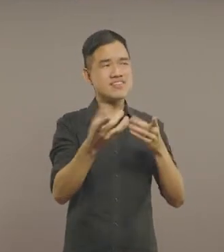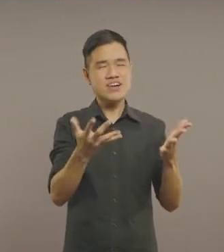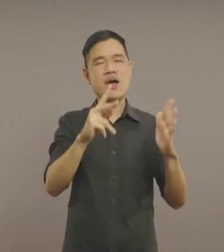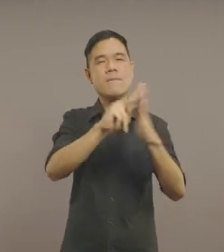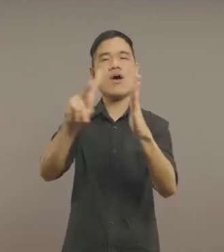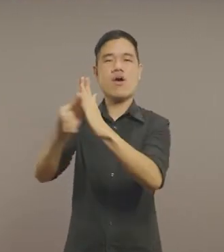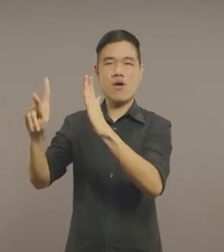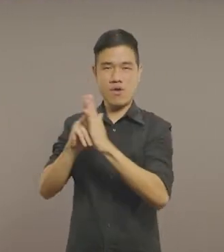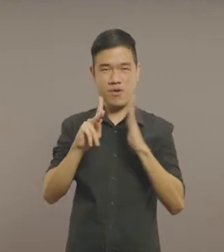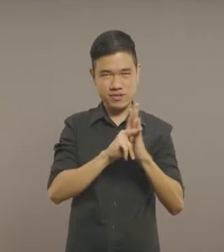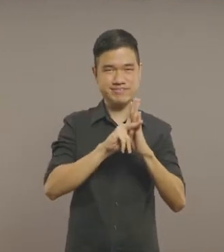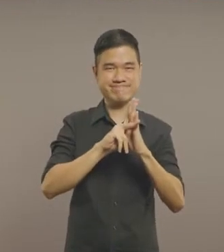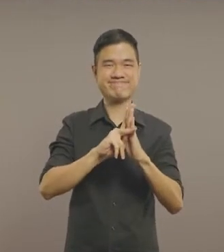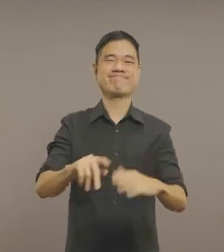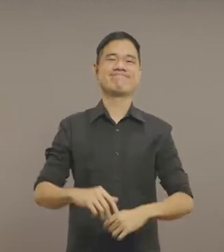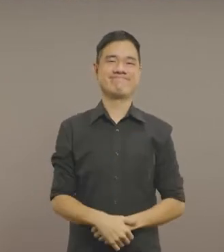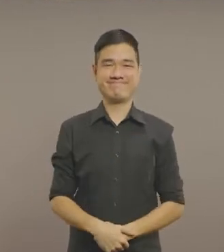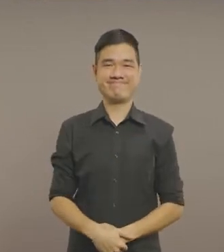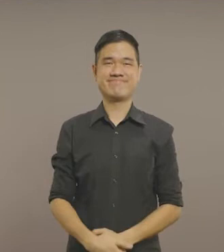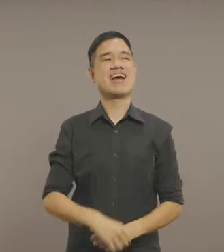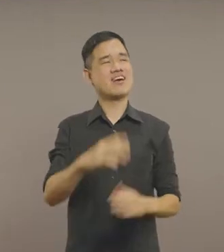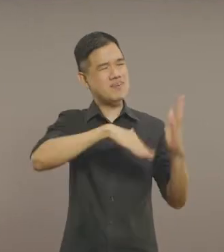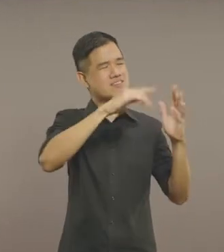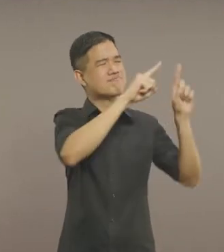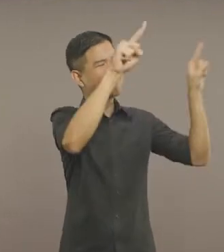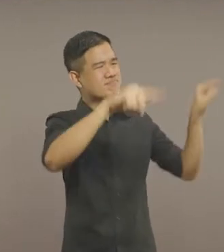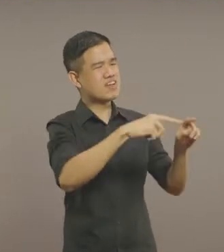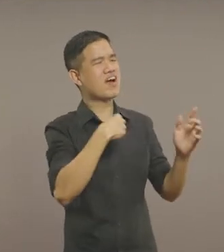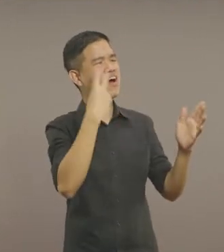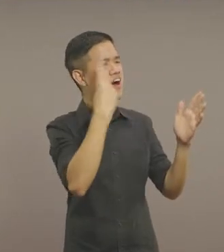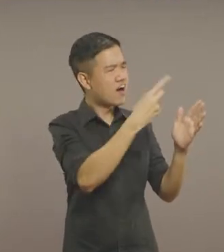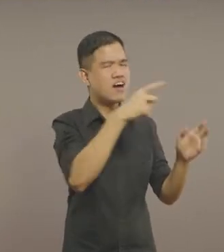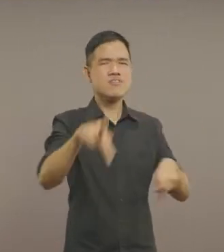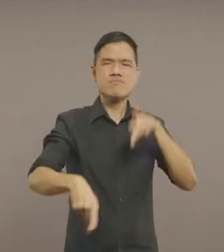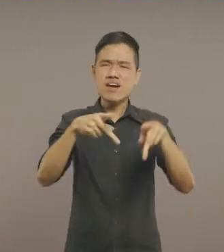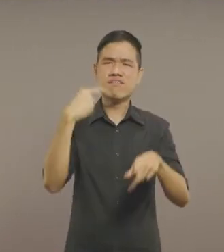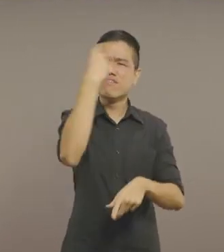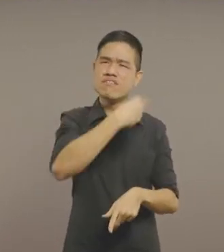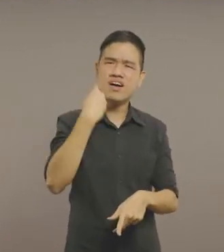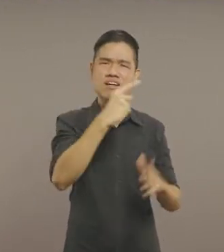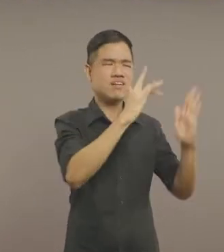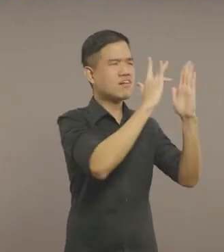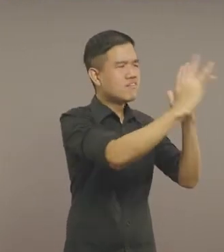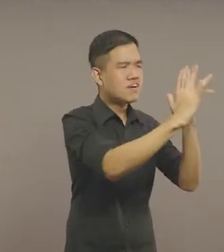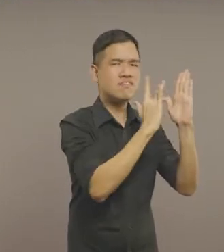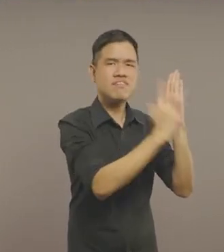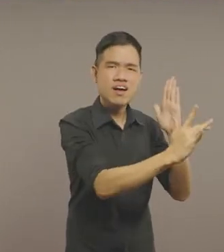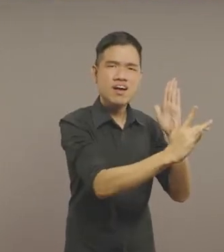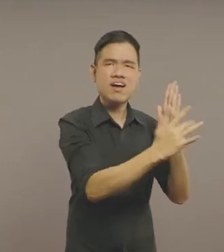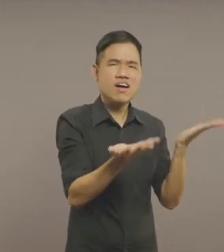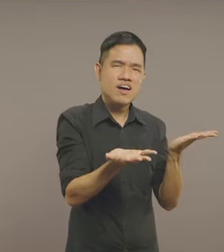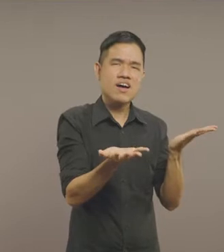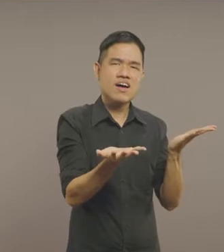village or kampong as we call it. So, in this abstract painting, we can see that the facial features of the villages are